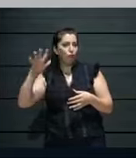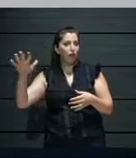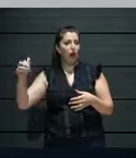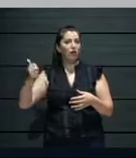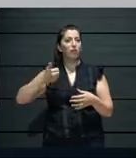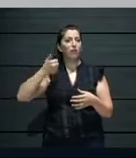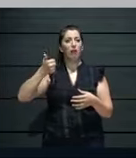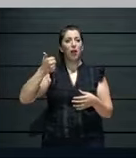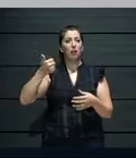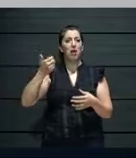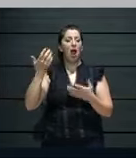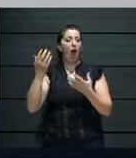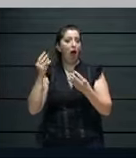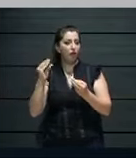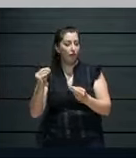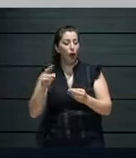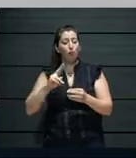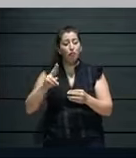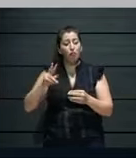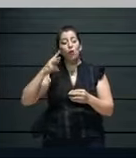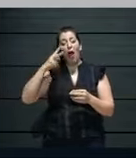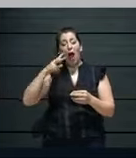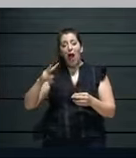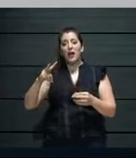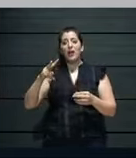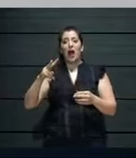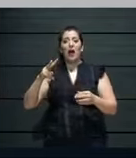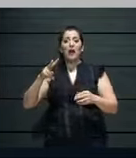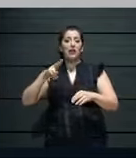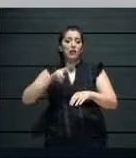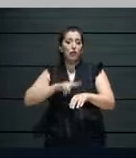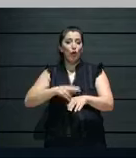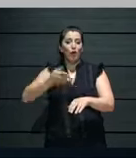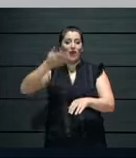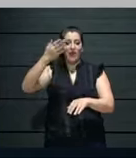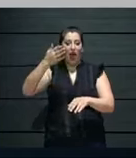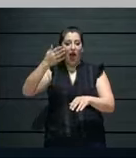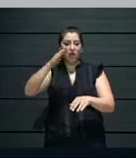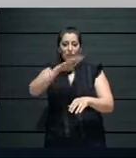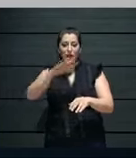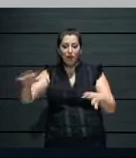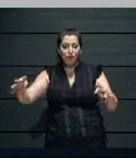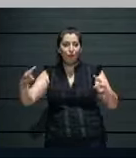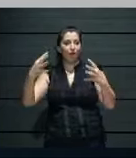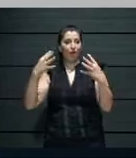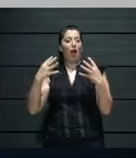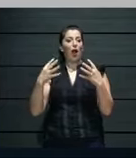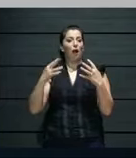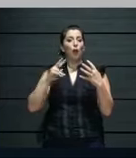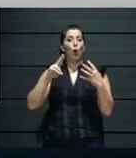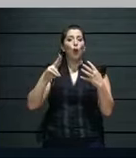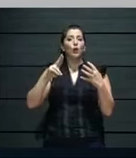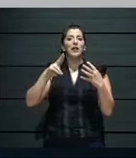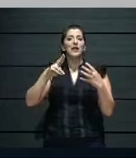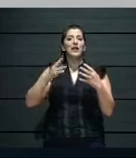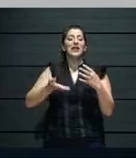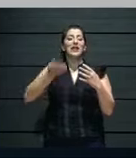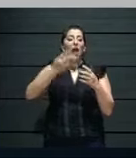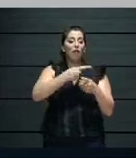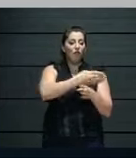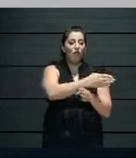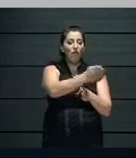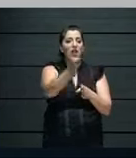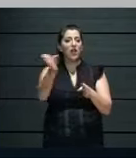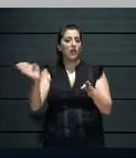that we can engage new audiences and reaching to a wider, um, a wider audience. And yes, definitely,